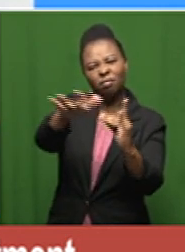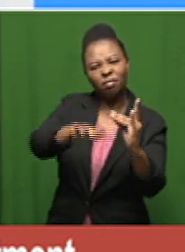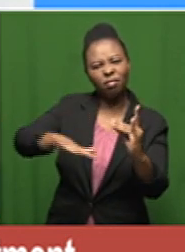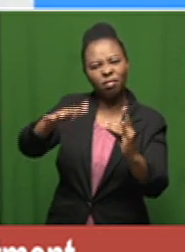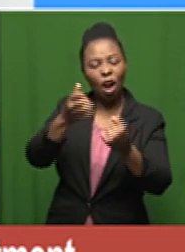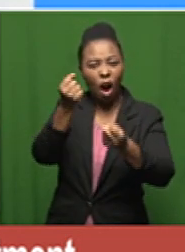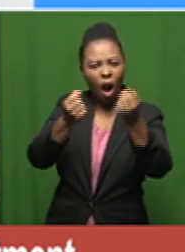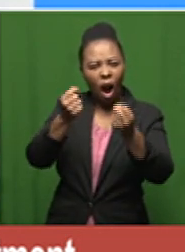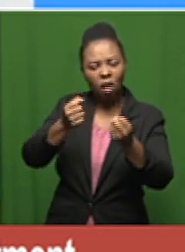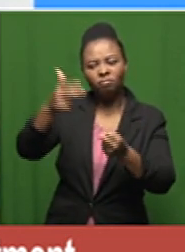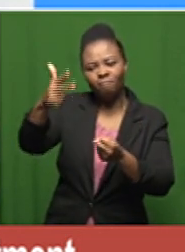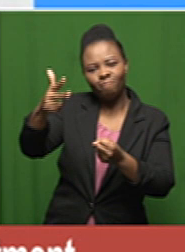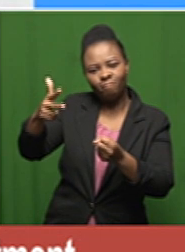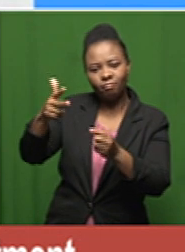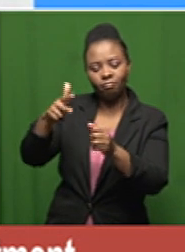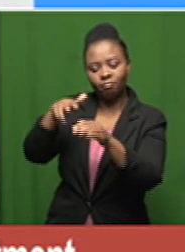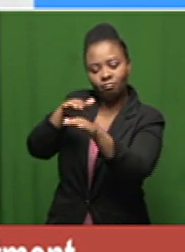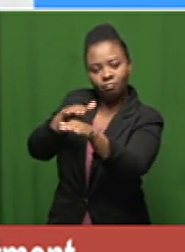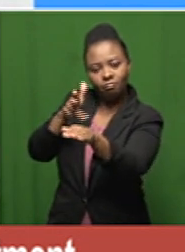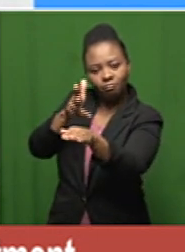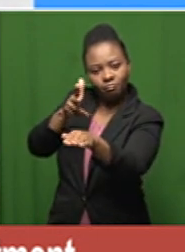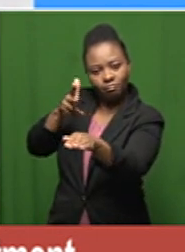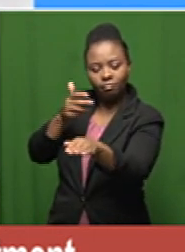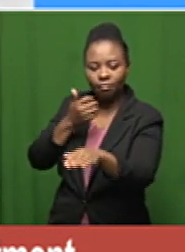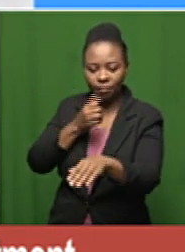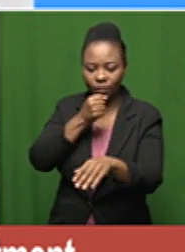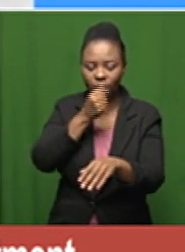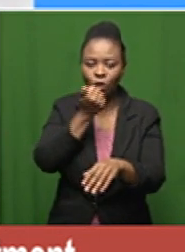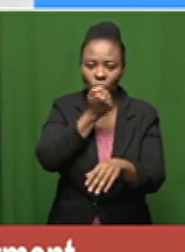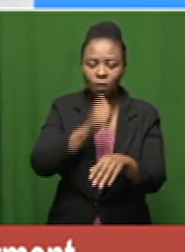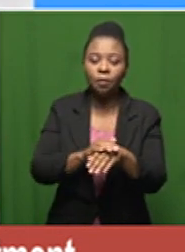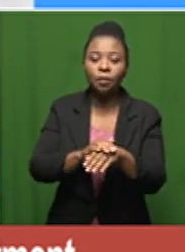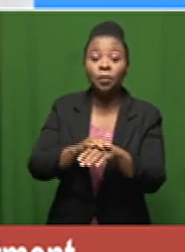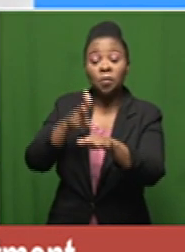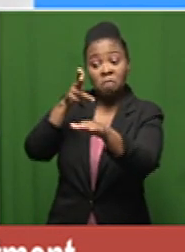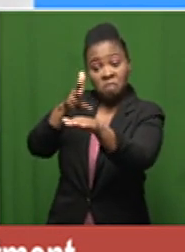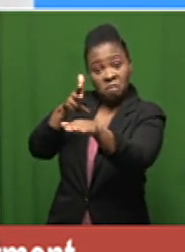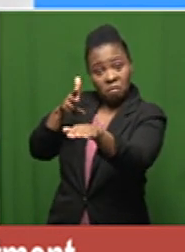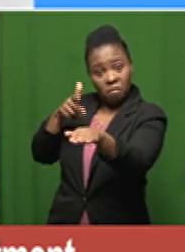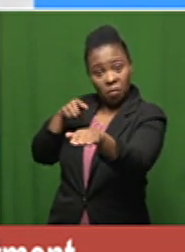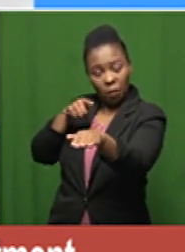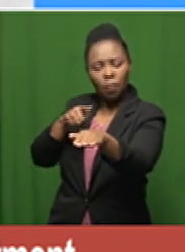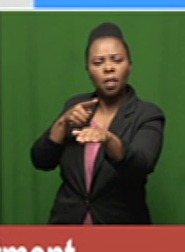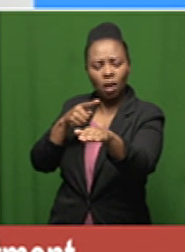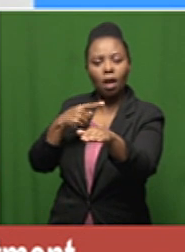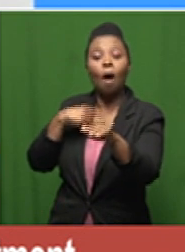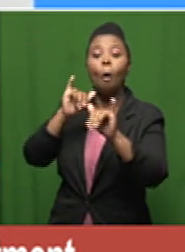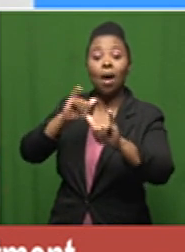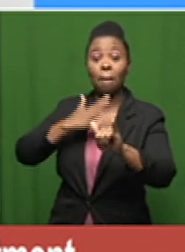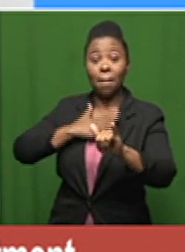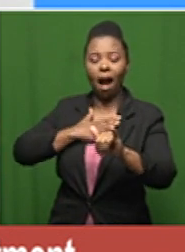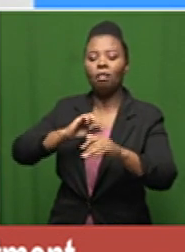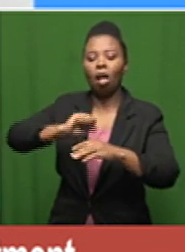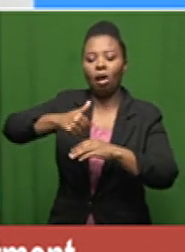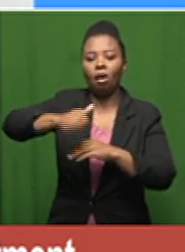parked one behind the other and we had to wait for our turn um it